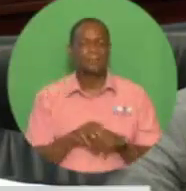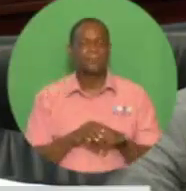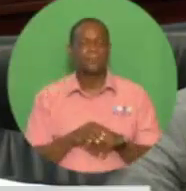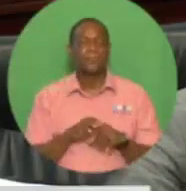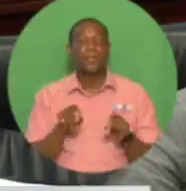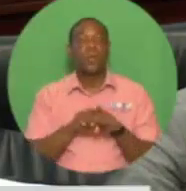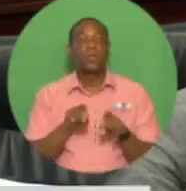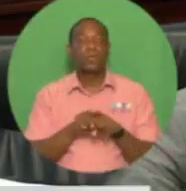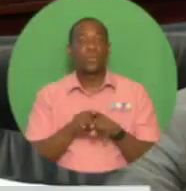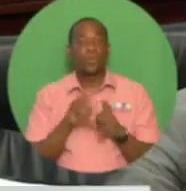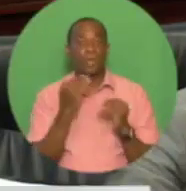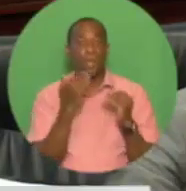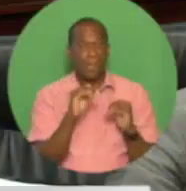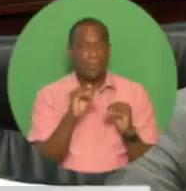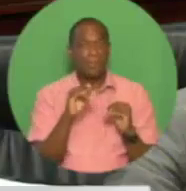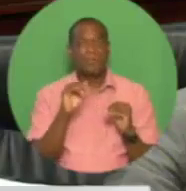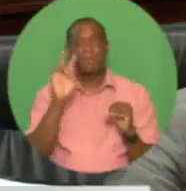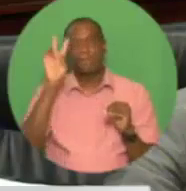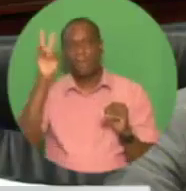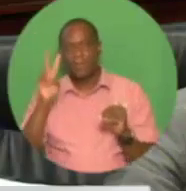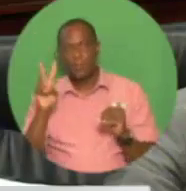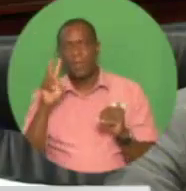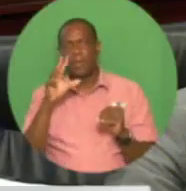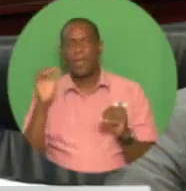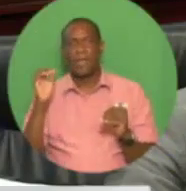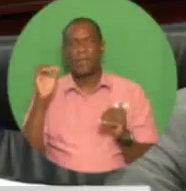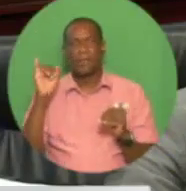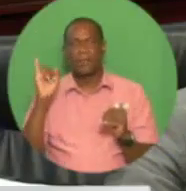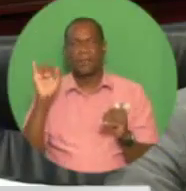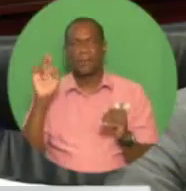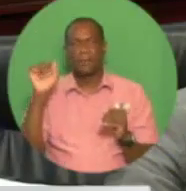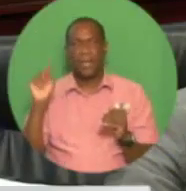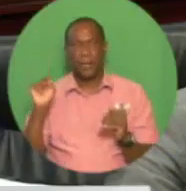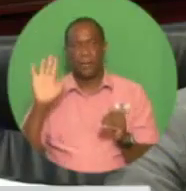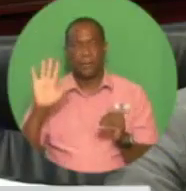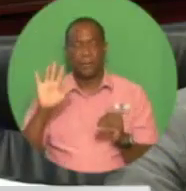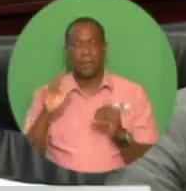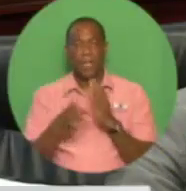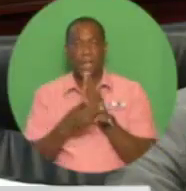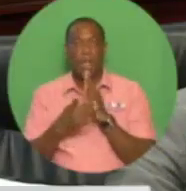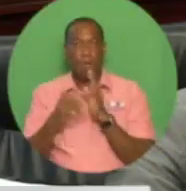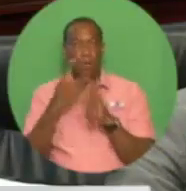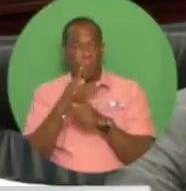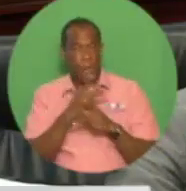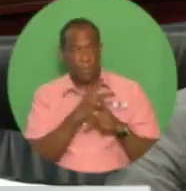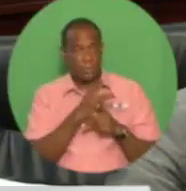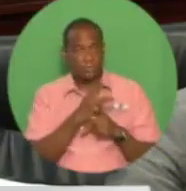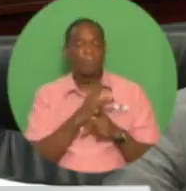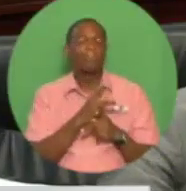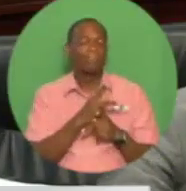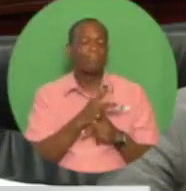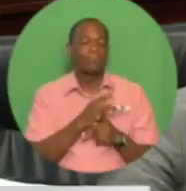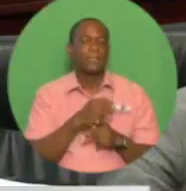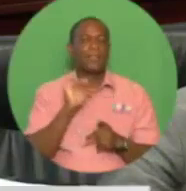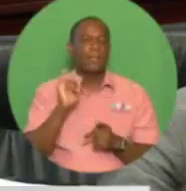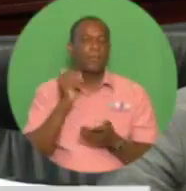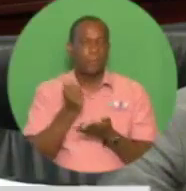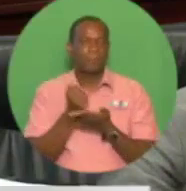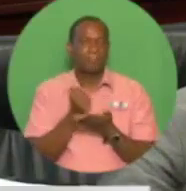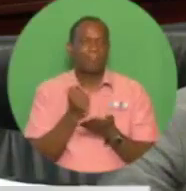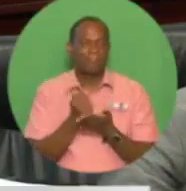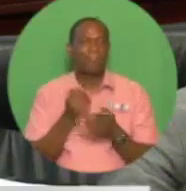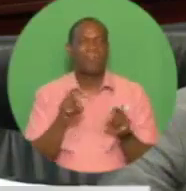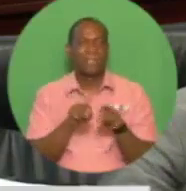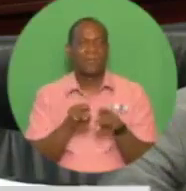difficulties for the OPEC group to deliver on agreed-upon production increases on a consistent basis, thereby leading to